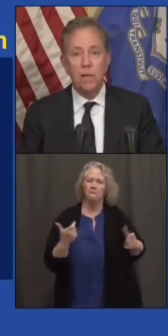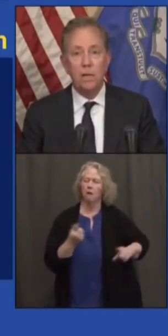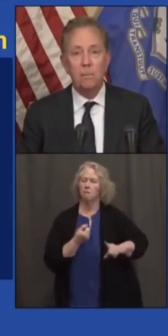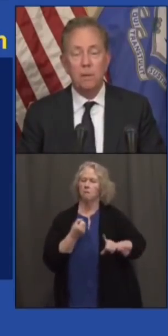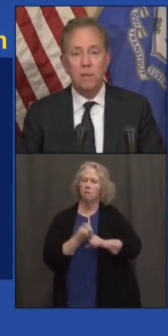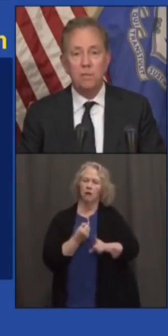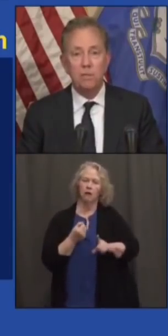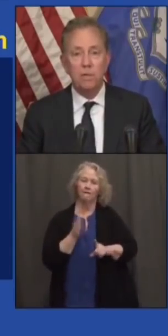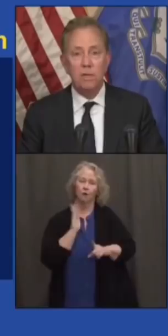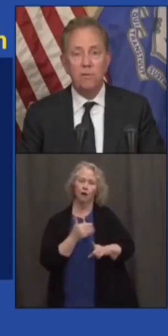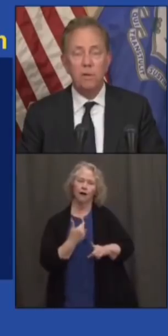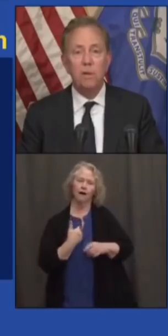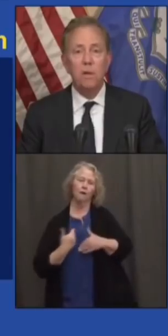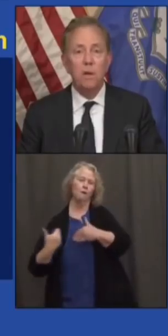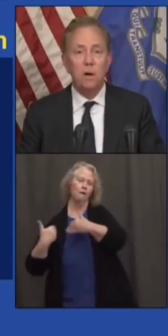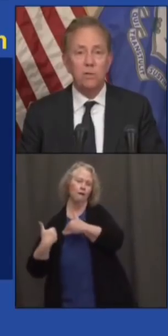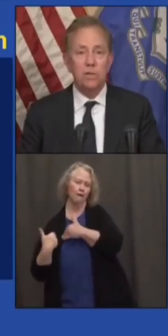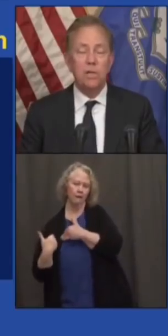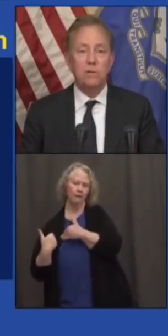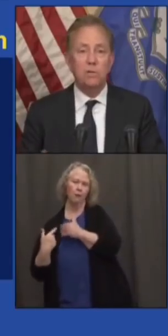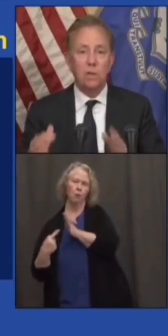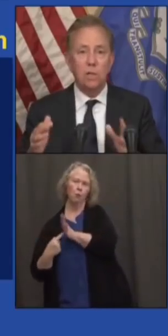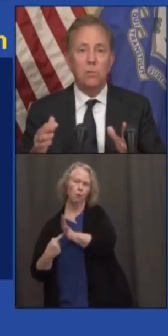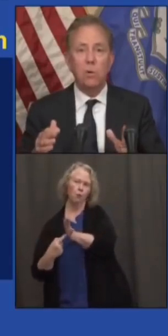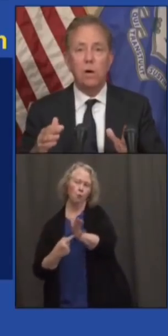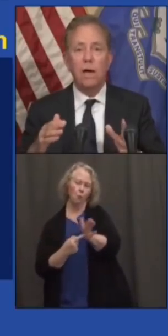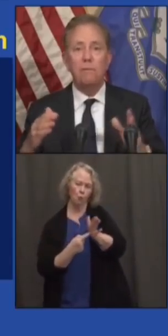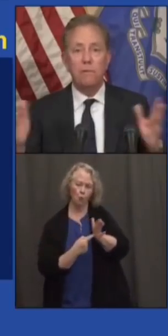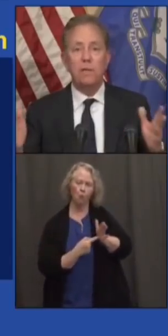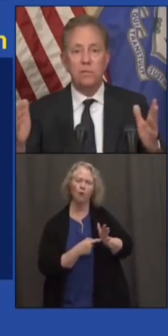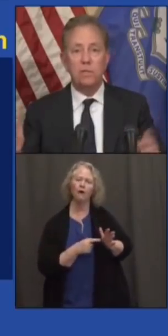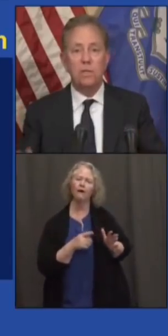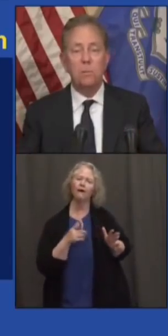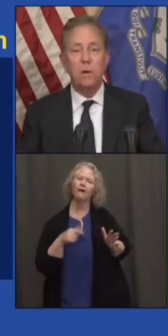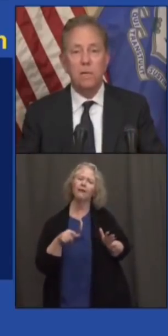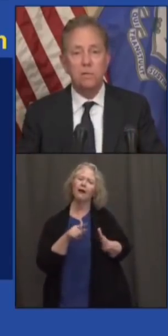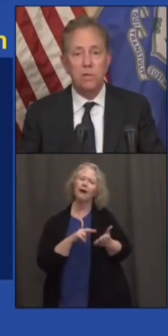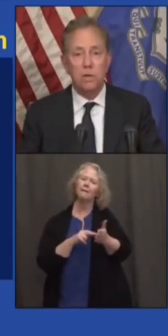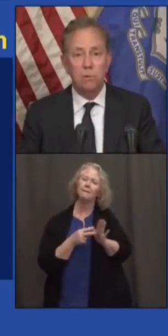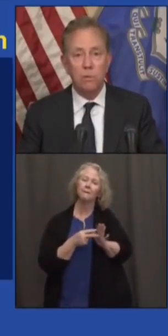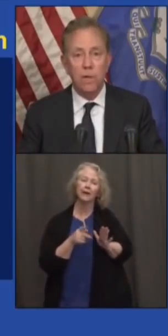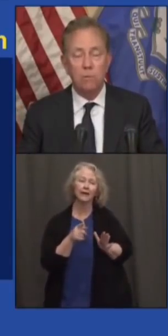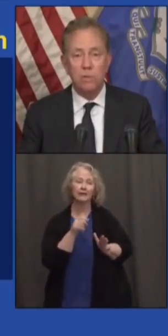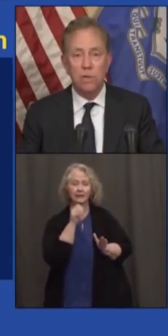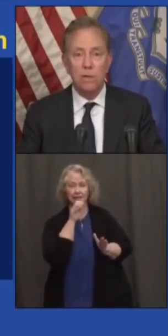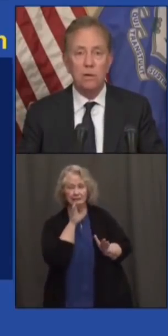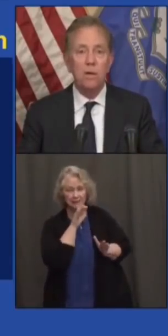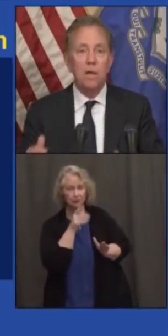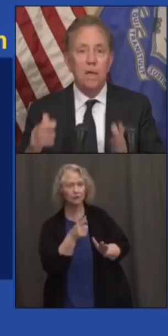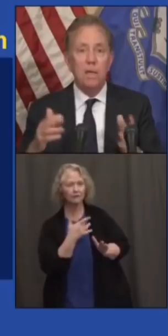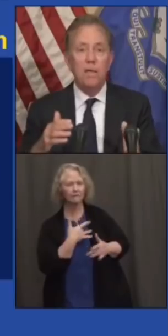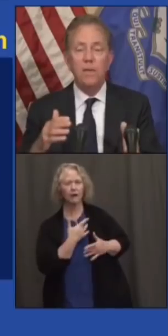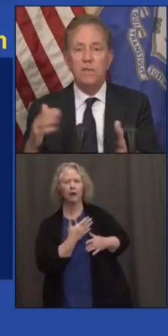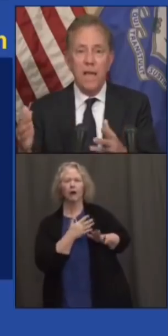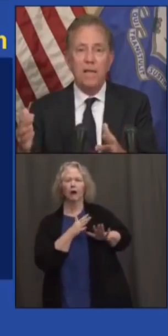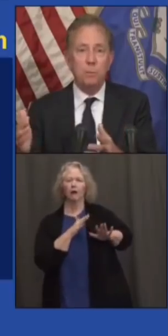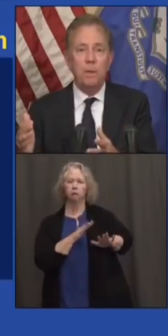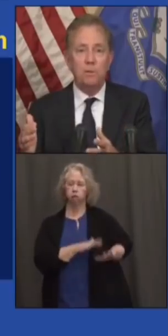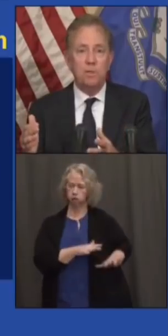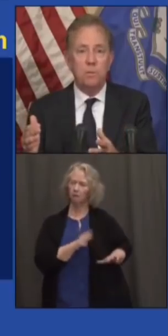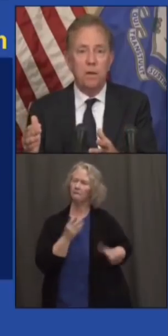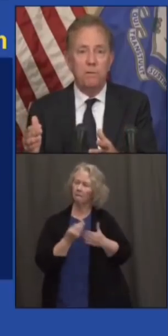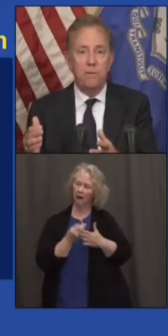outstanding liabilities, giving our seniors a little more confidence that the money is there when they retire, and giving